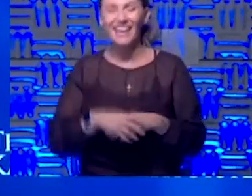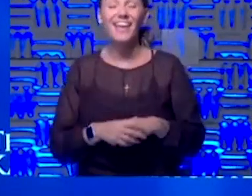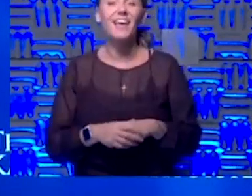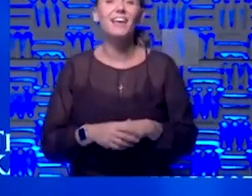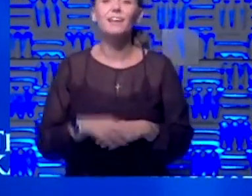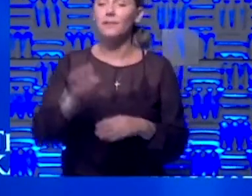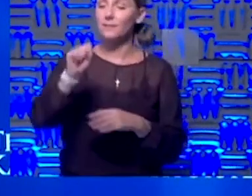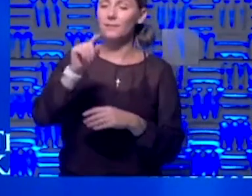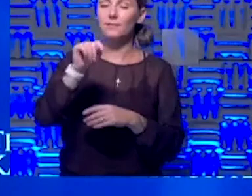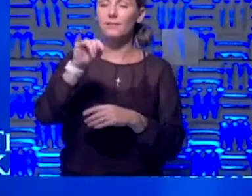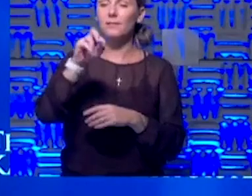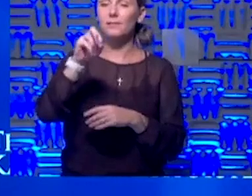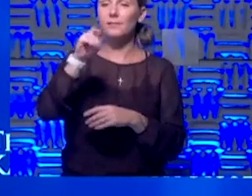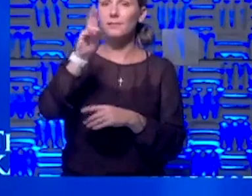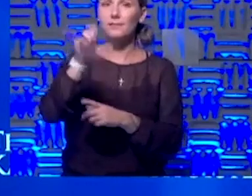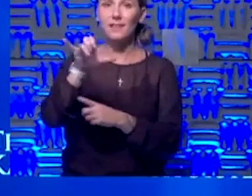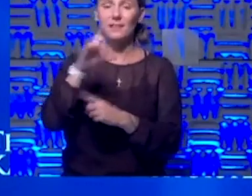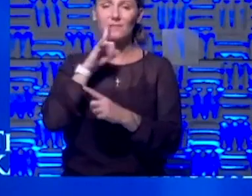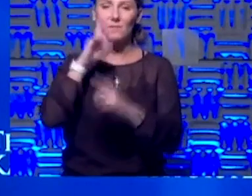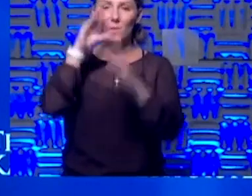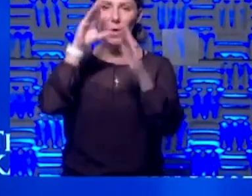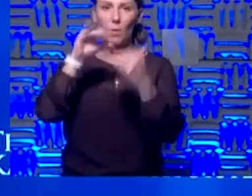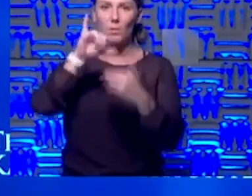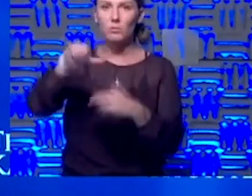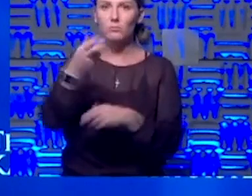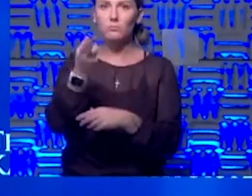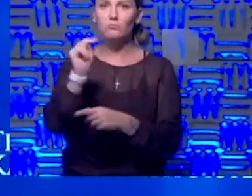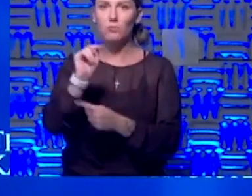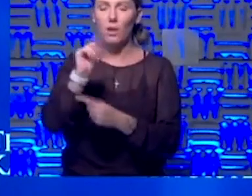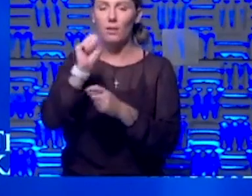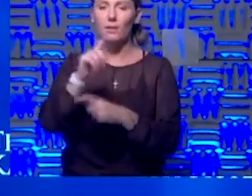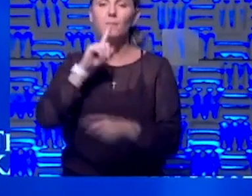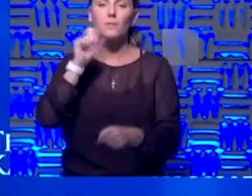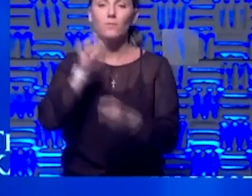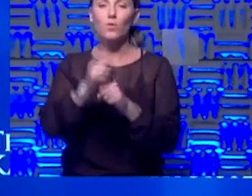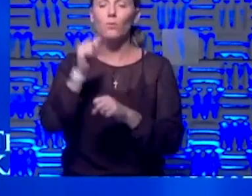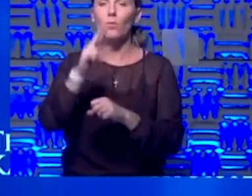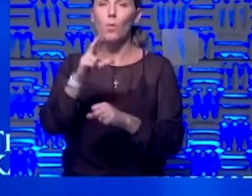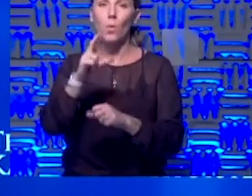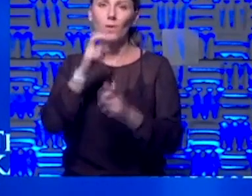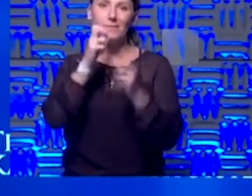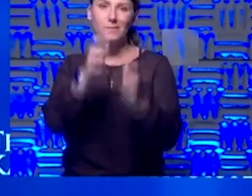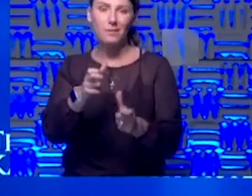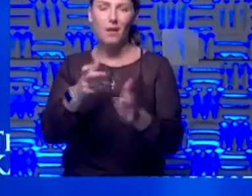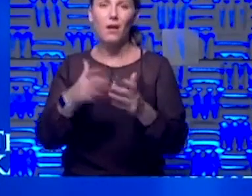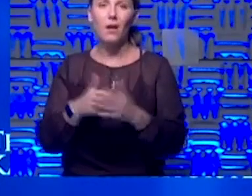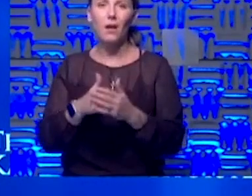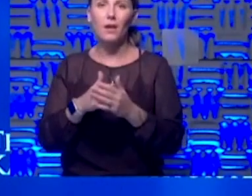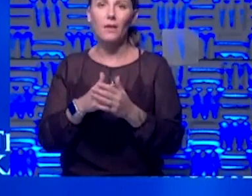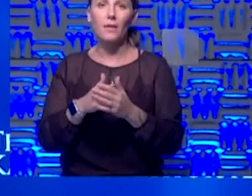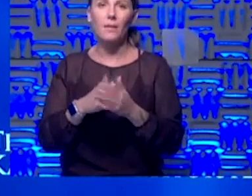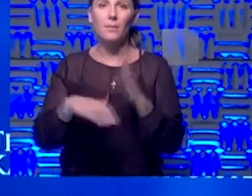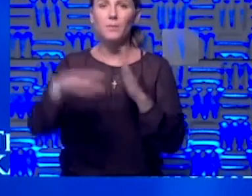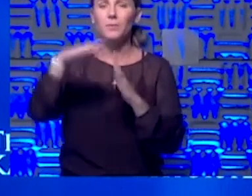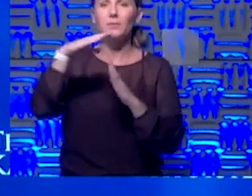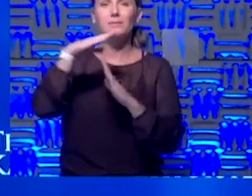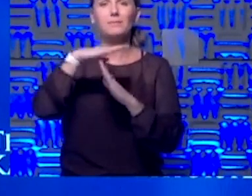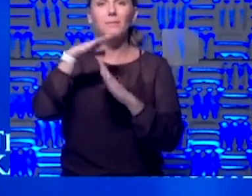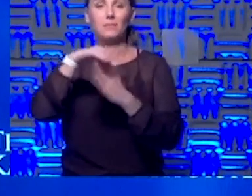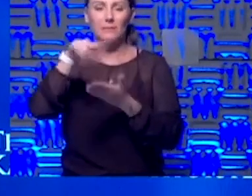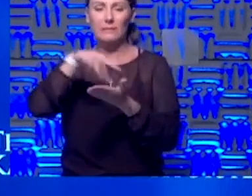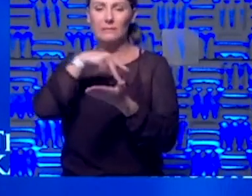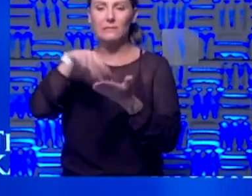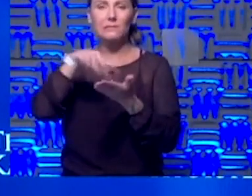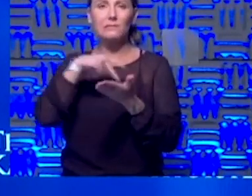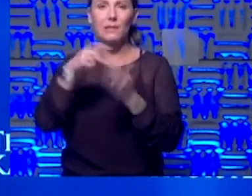hoping that John can maybe confirm or deny that there was a Topps dance competition at the Overland